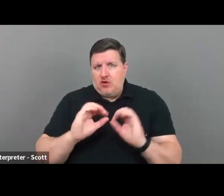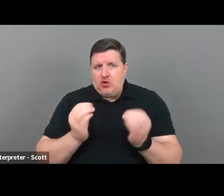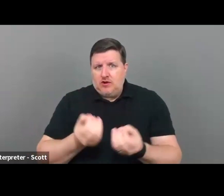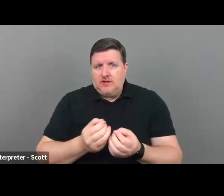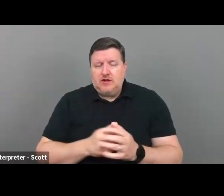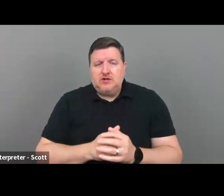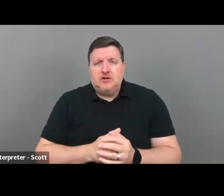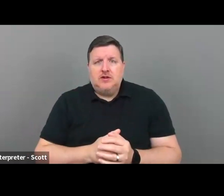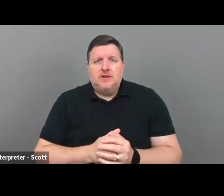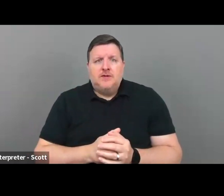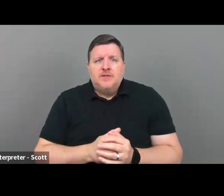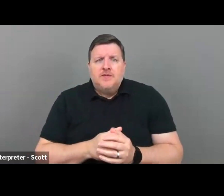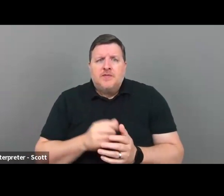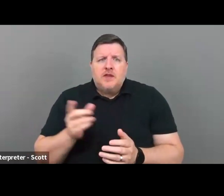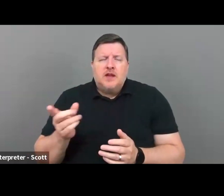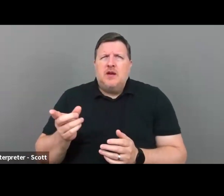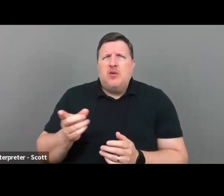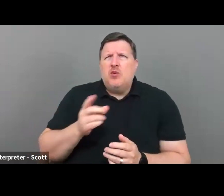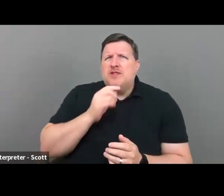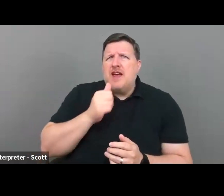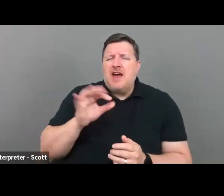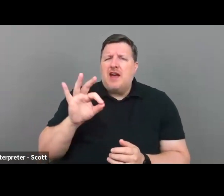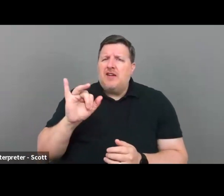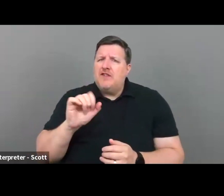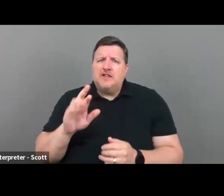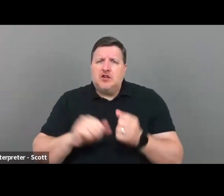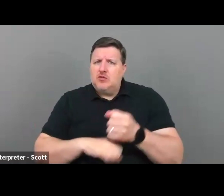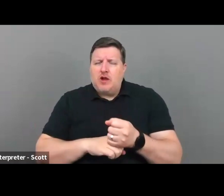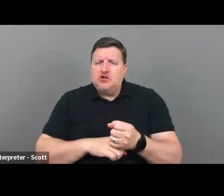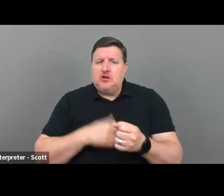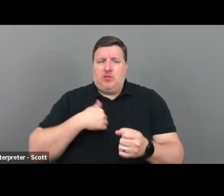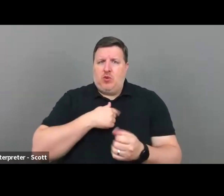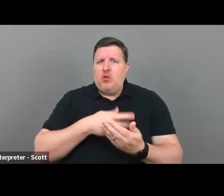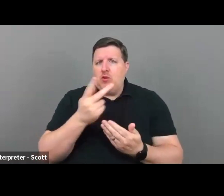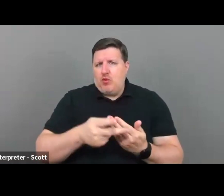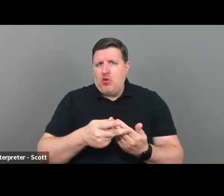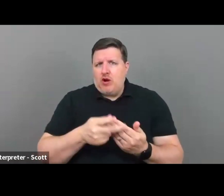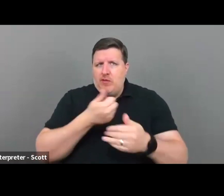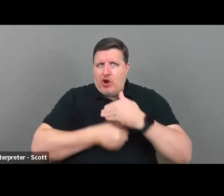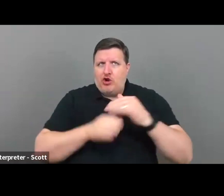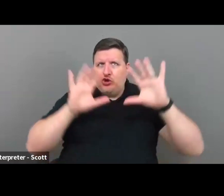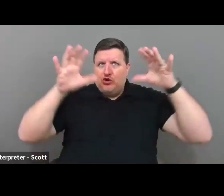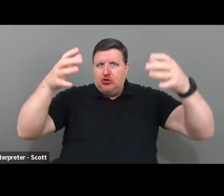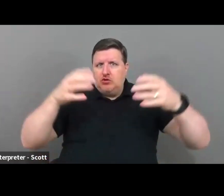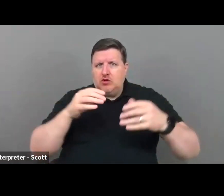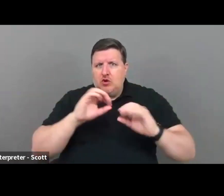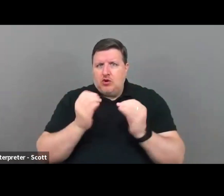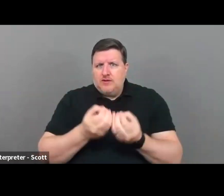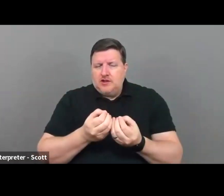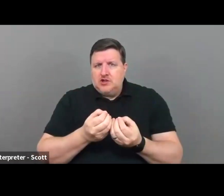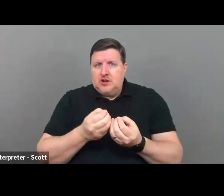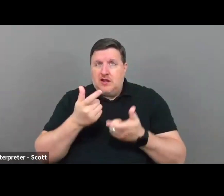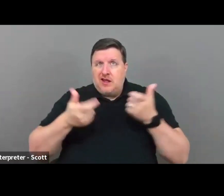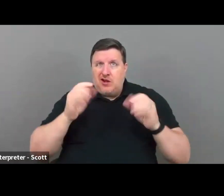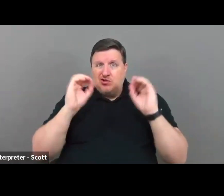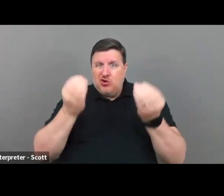they didn't, it wasn't a fiscal sponsorship. We were a program of the larger organization, and then that larger organization